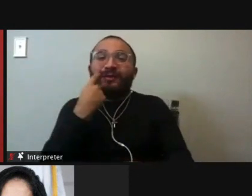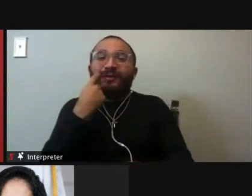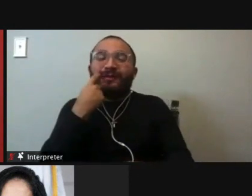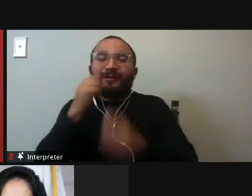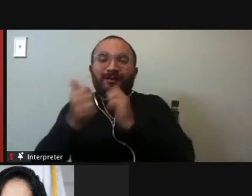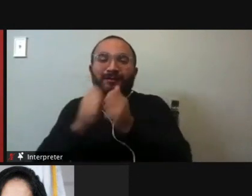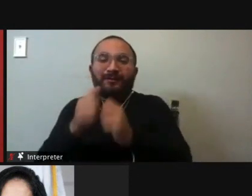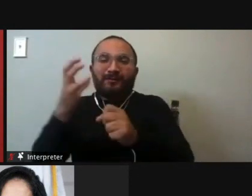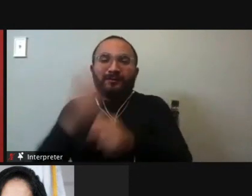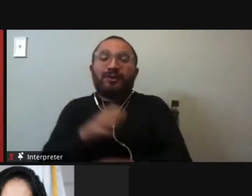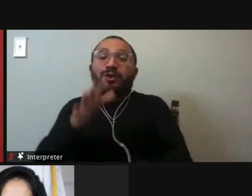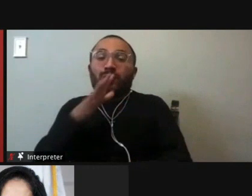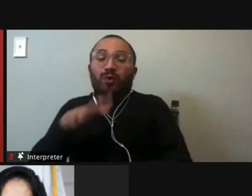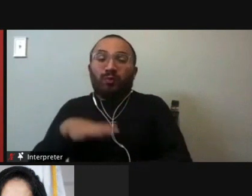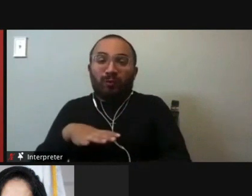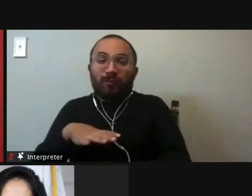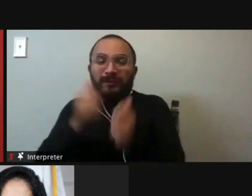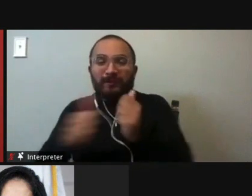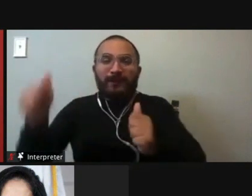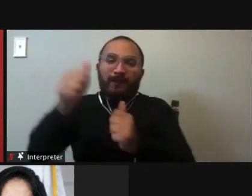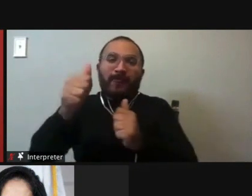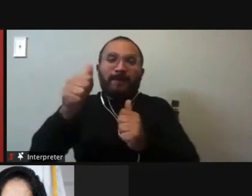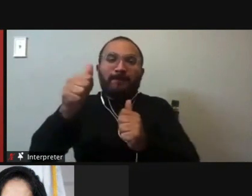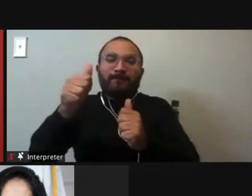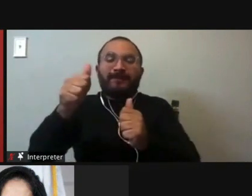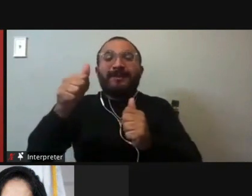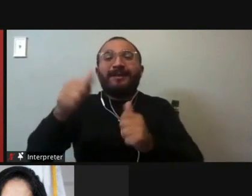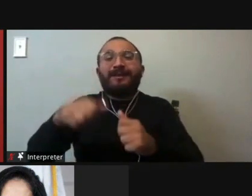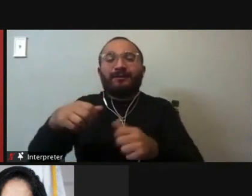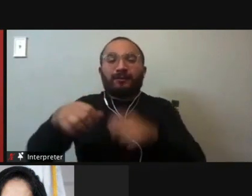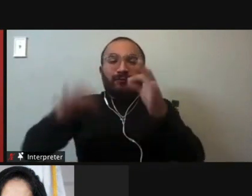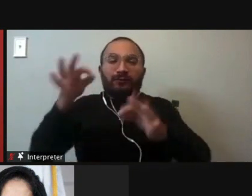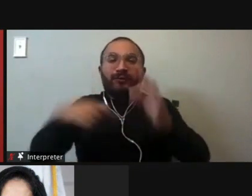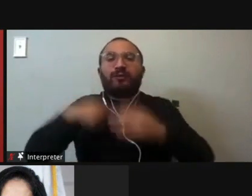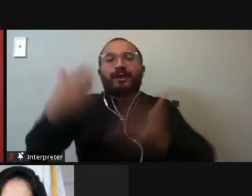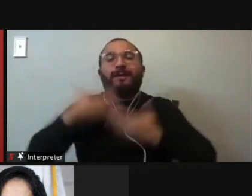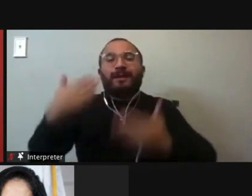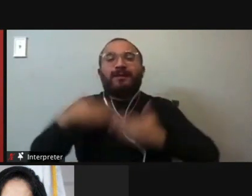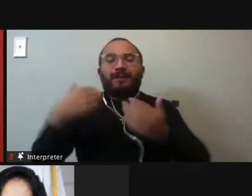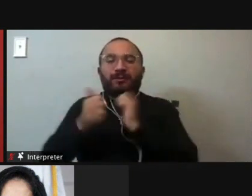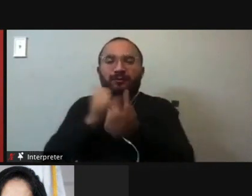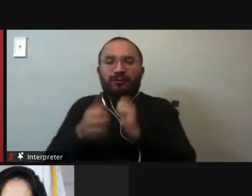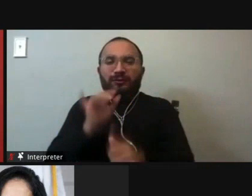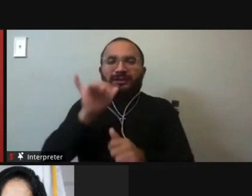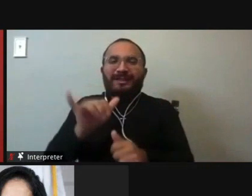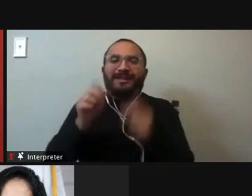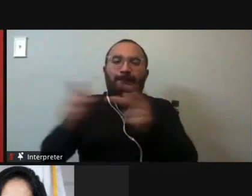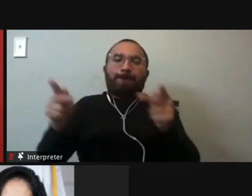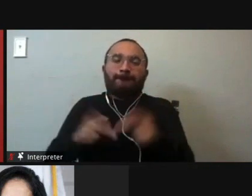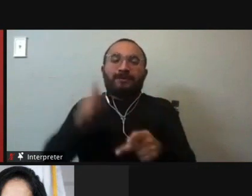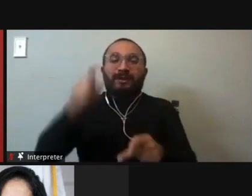justice for the Texas Supreme court. And I'm very proud to be the first woman in Texas history to run for this office. We need a